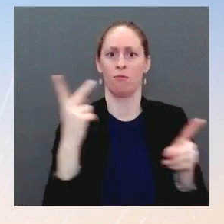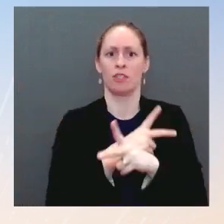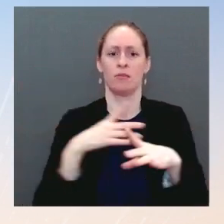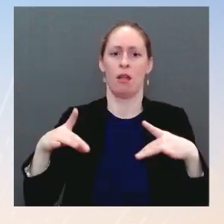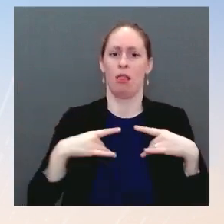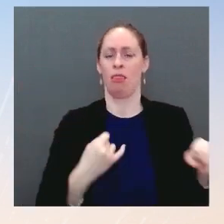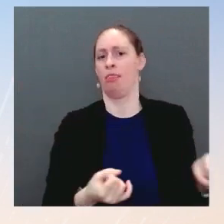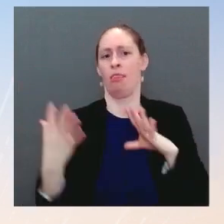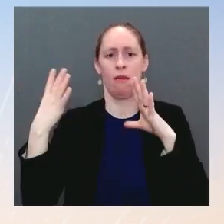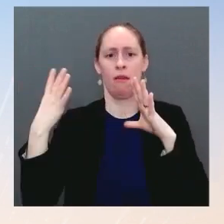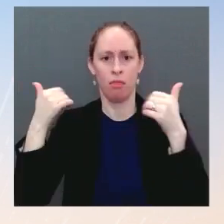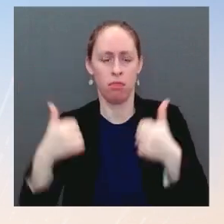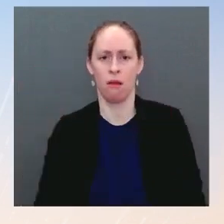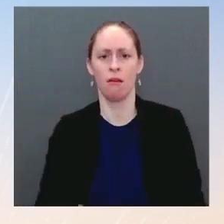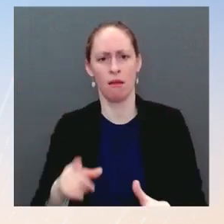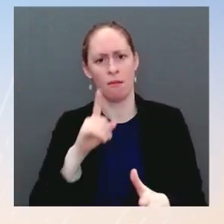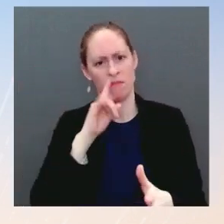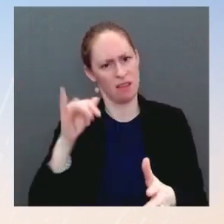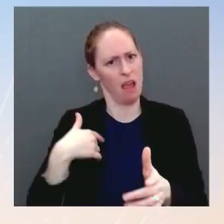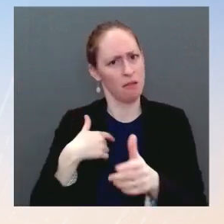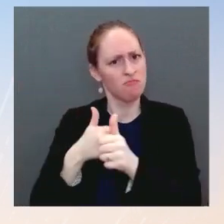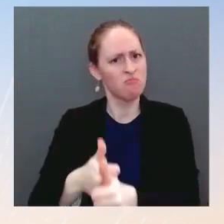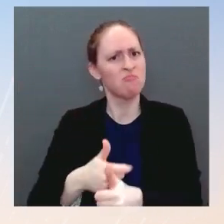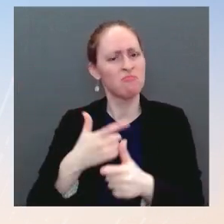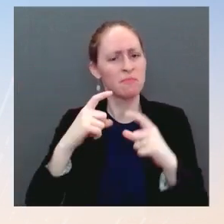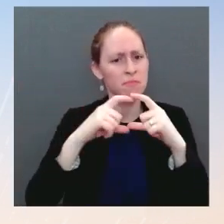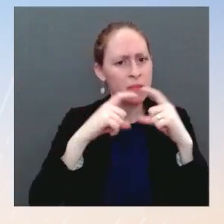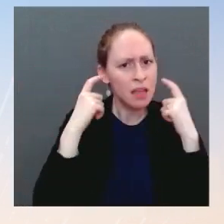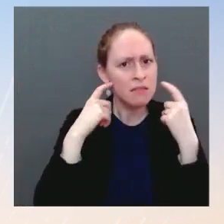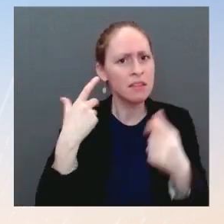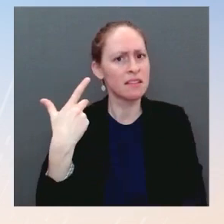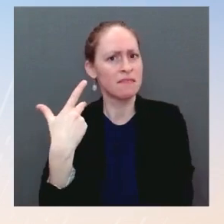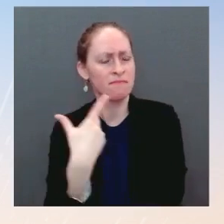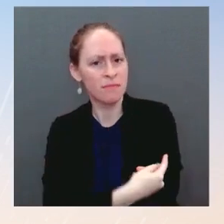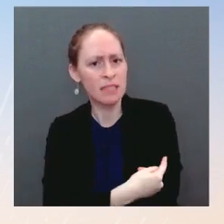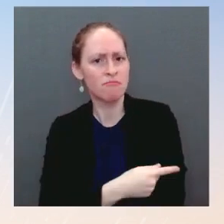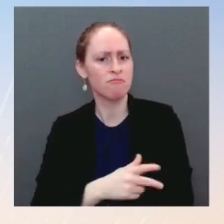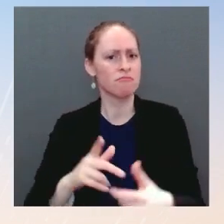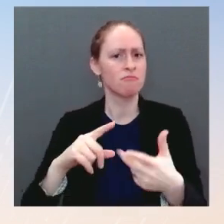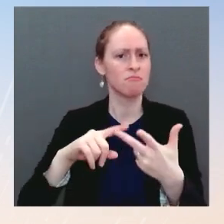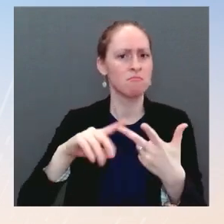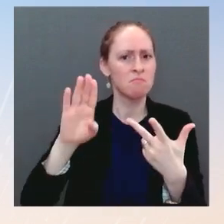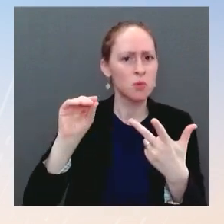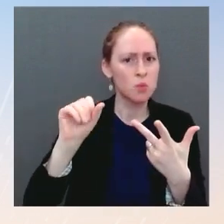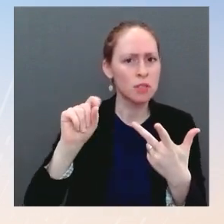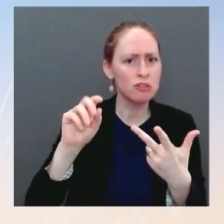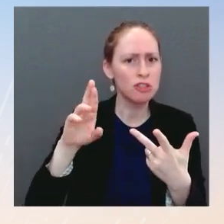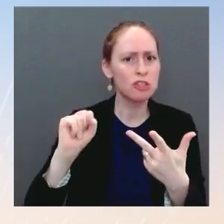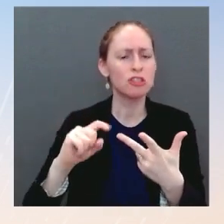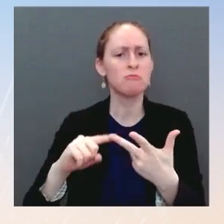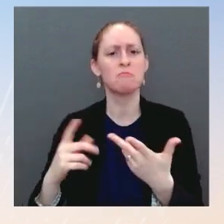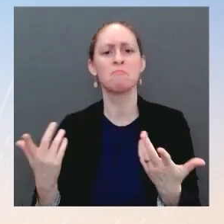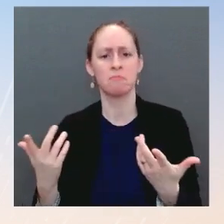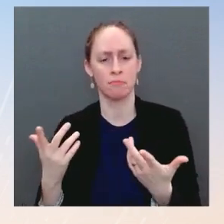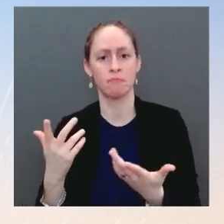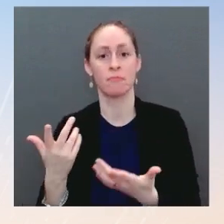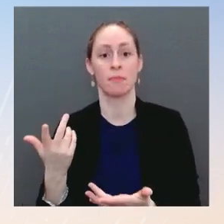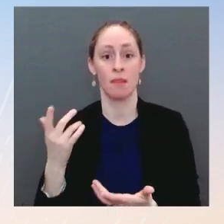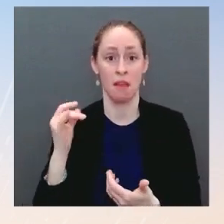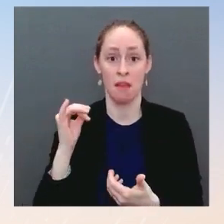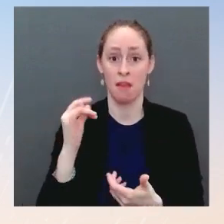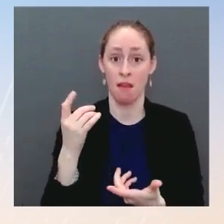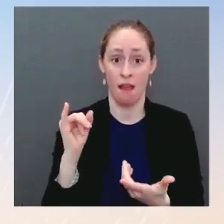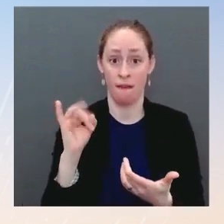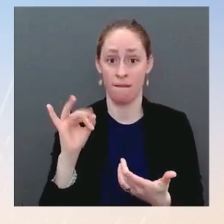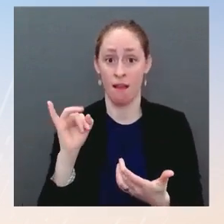decide those are steps that are warranted and have a huge impact on outcomes and they want to share those, we'd certainly echo those. But we really